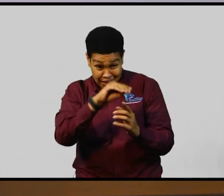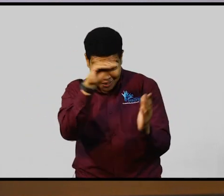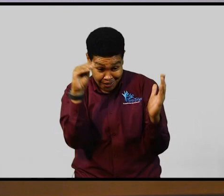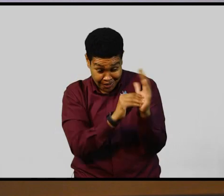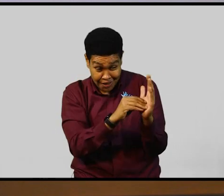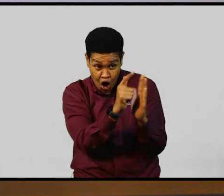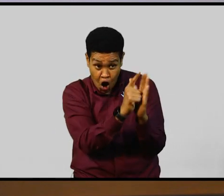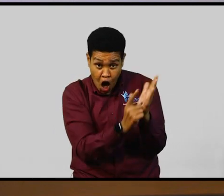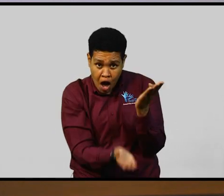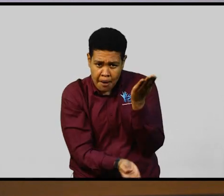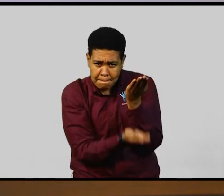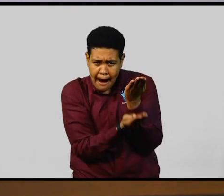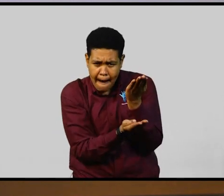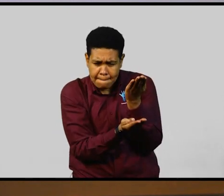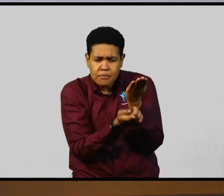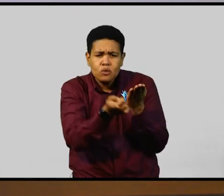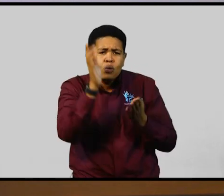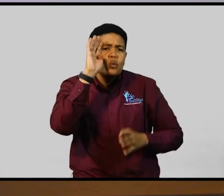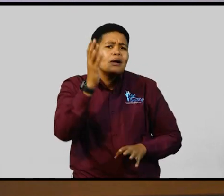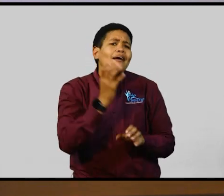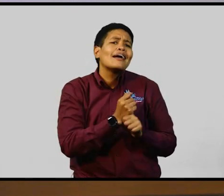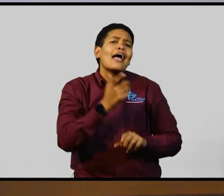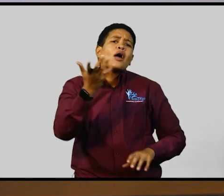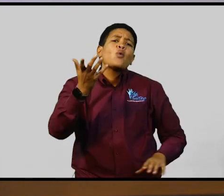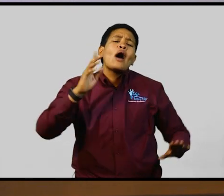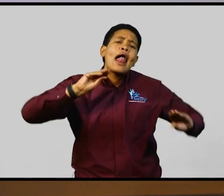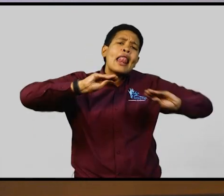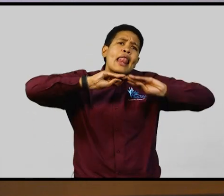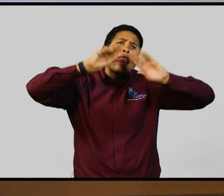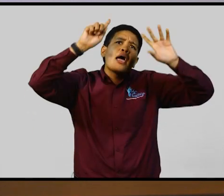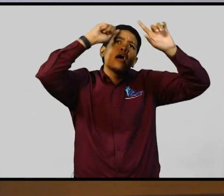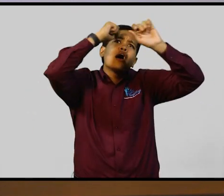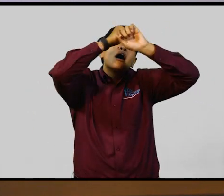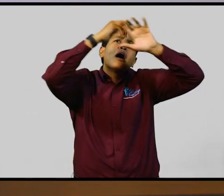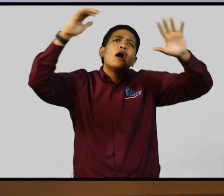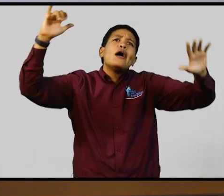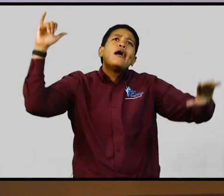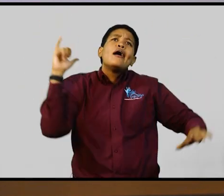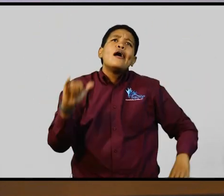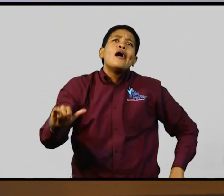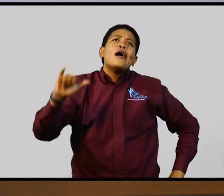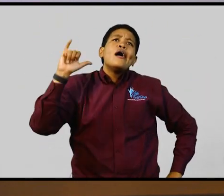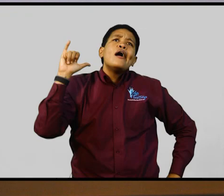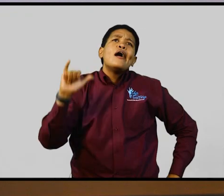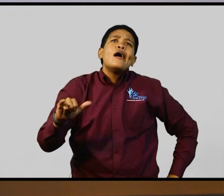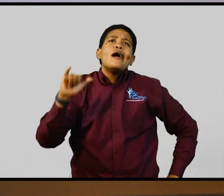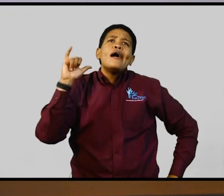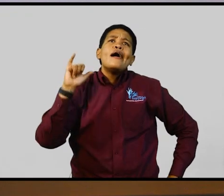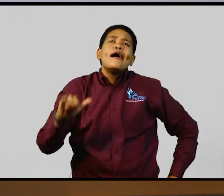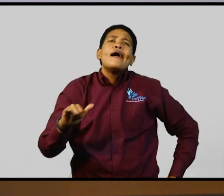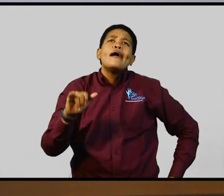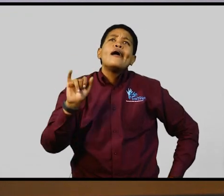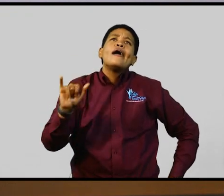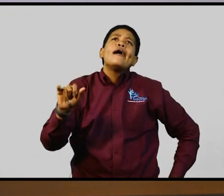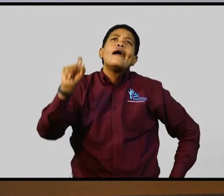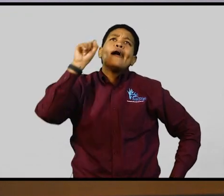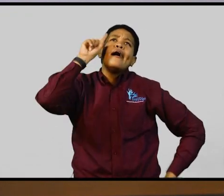You are going to get a clearer understanding as to what are the measures